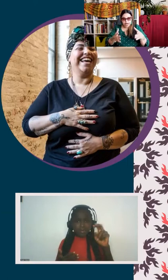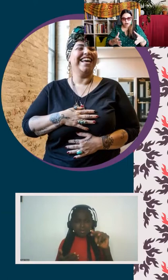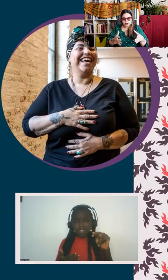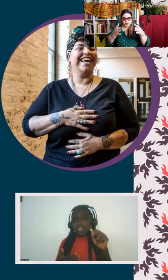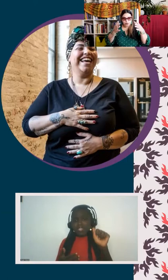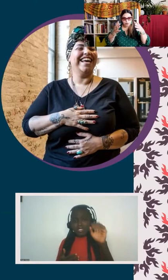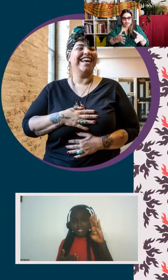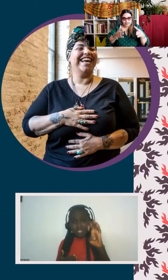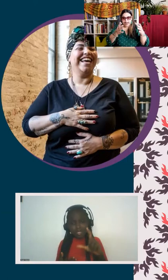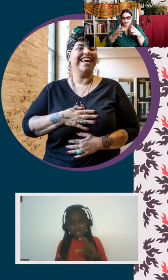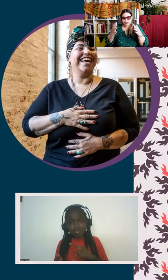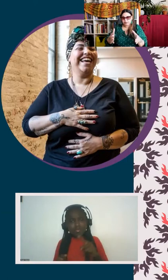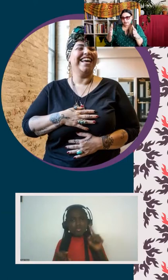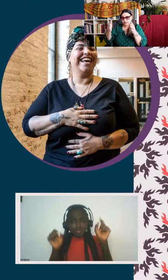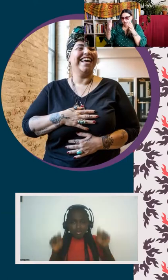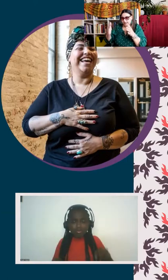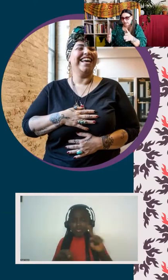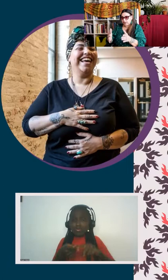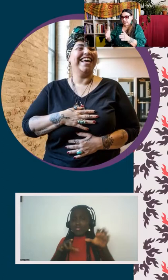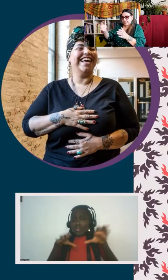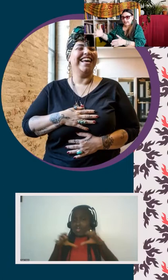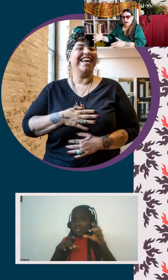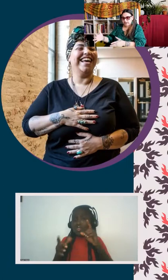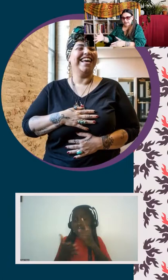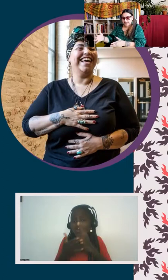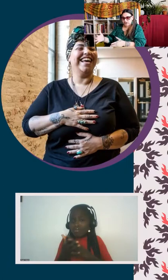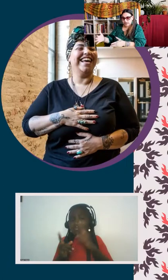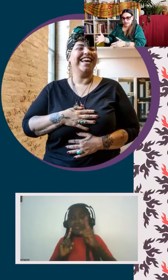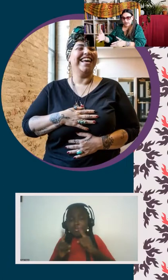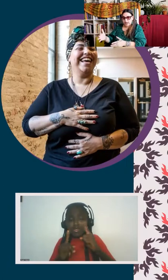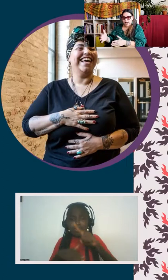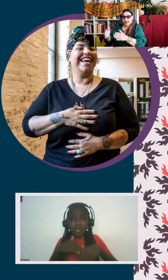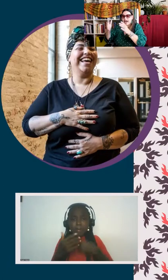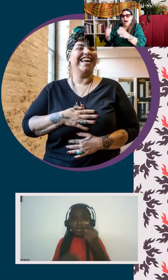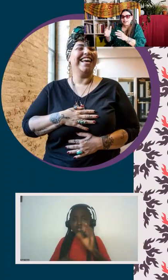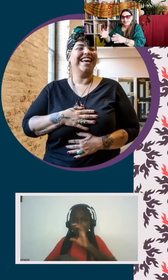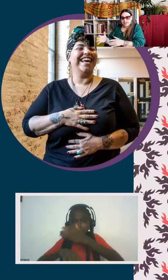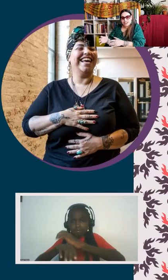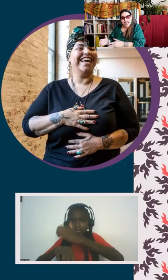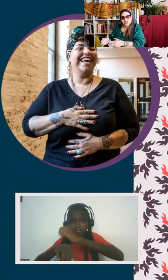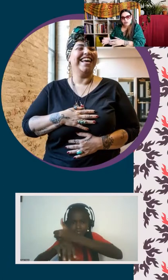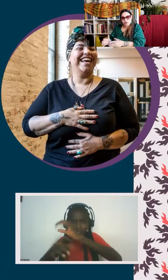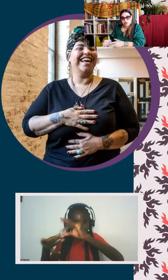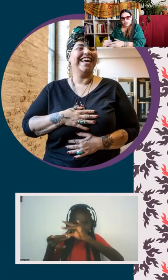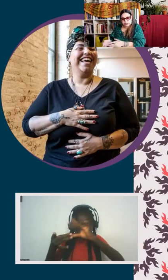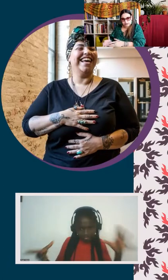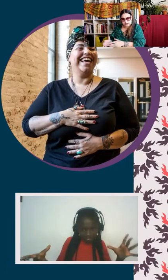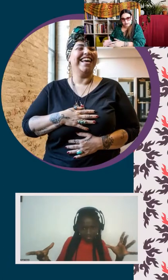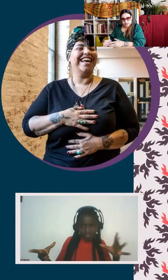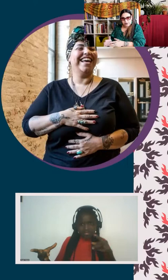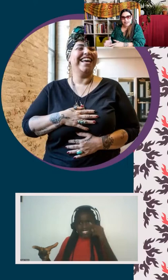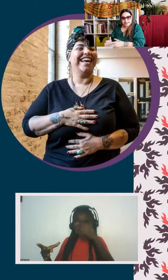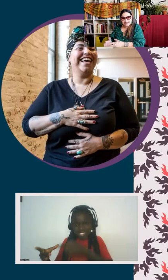to talk about what it actually means and to look at decolonization and colonization as the root